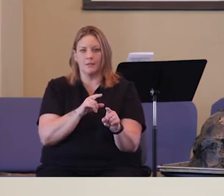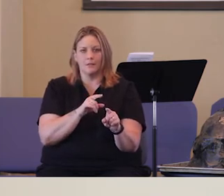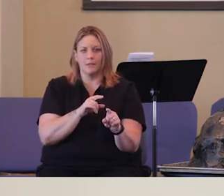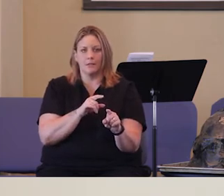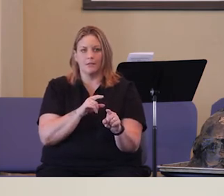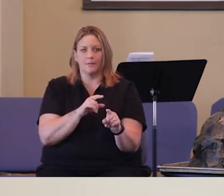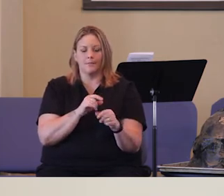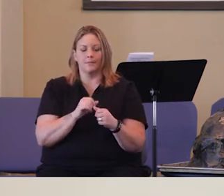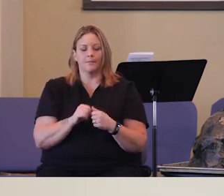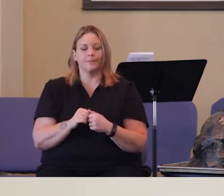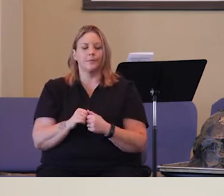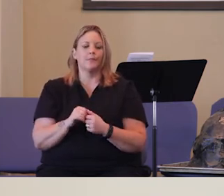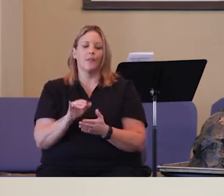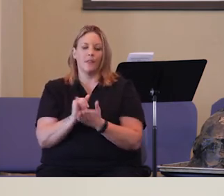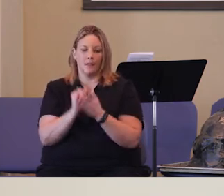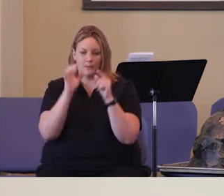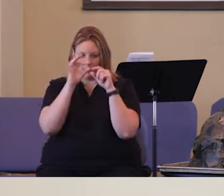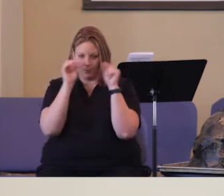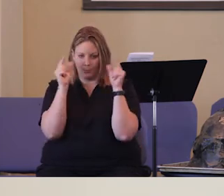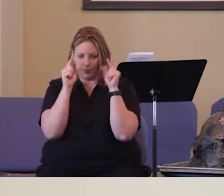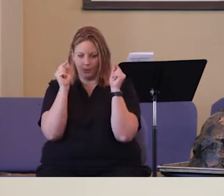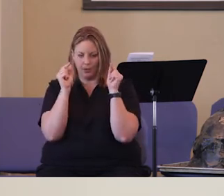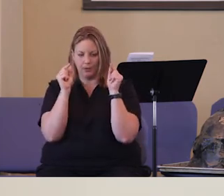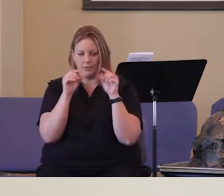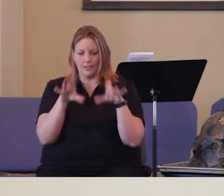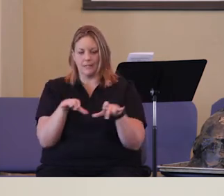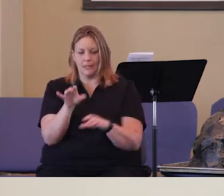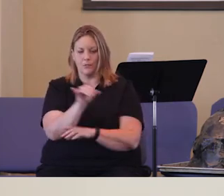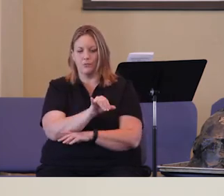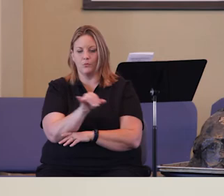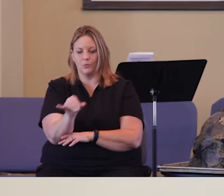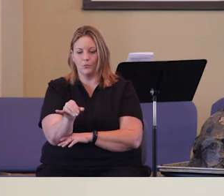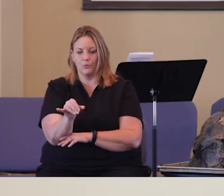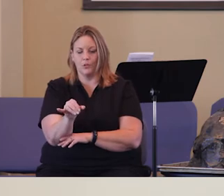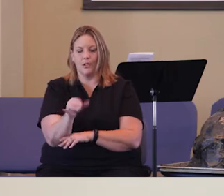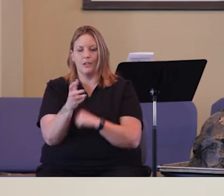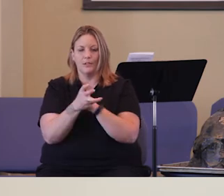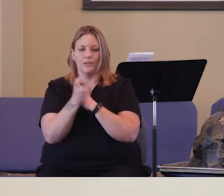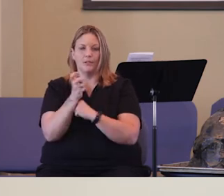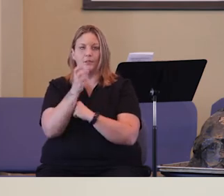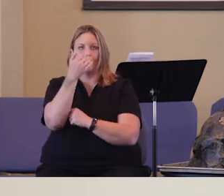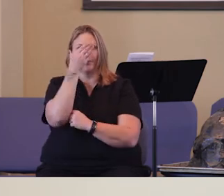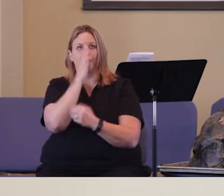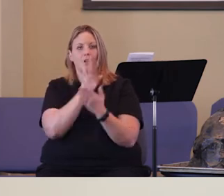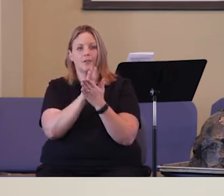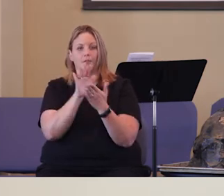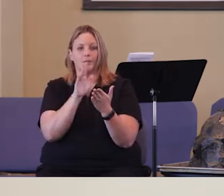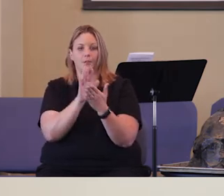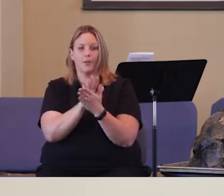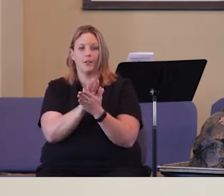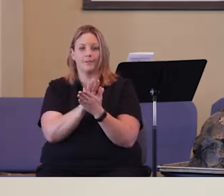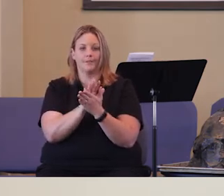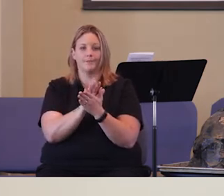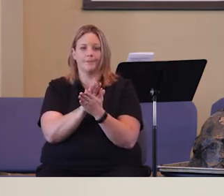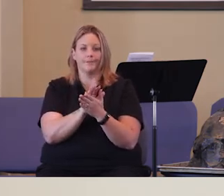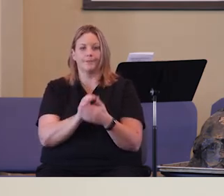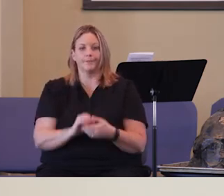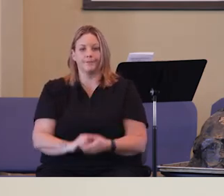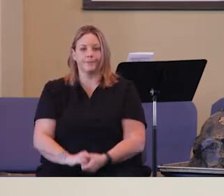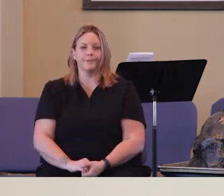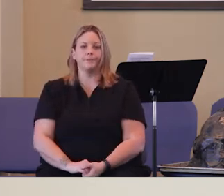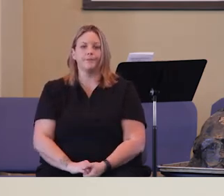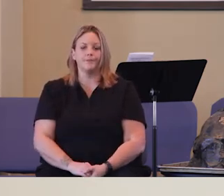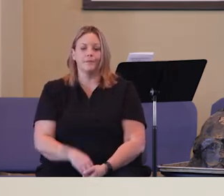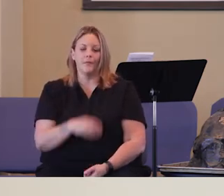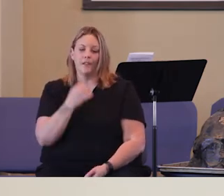instead of the glory of God. And that's what Moses did. He took away God's glory